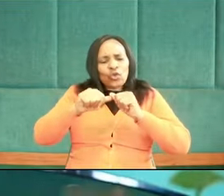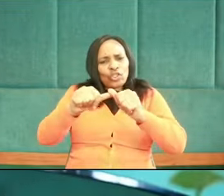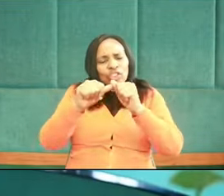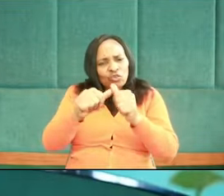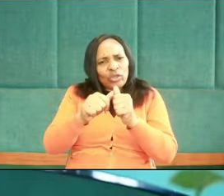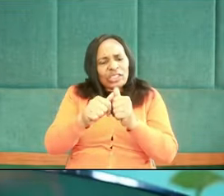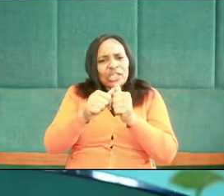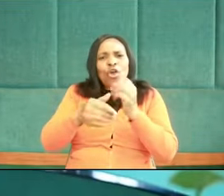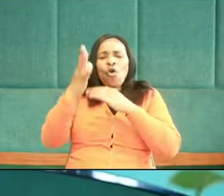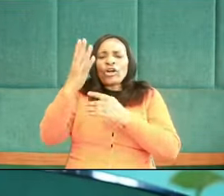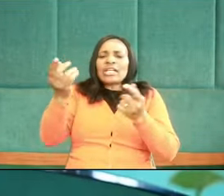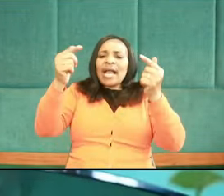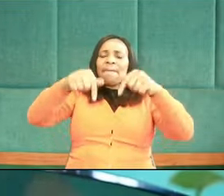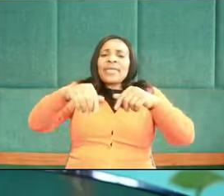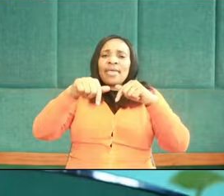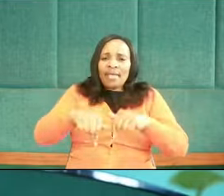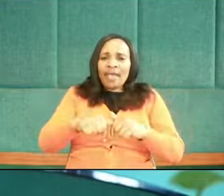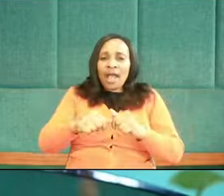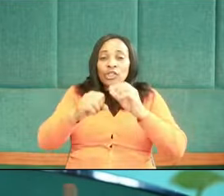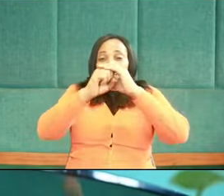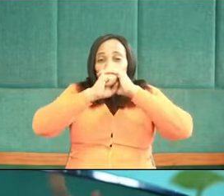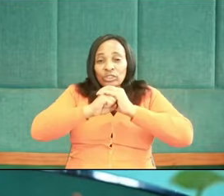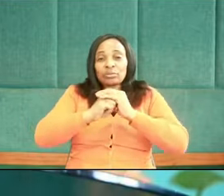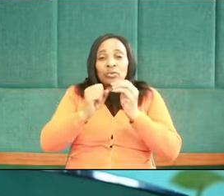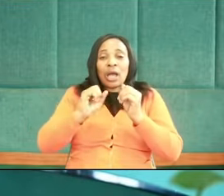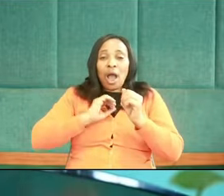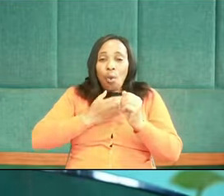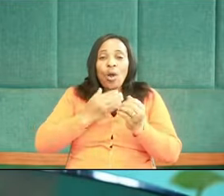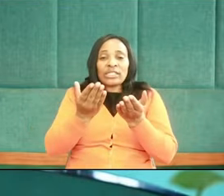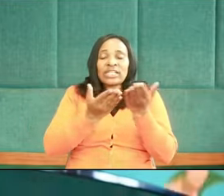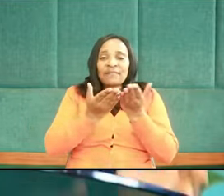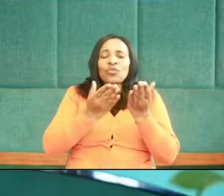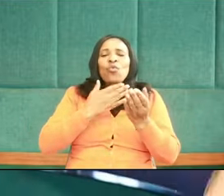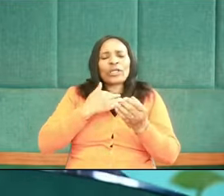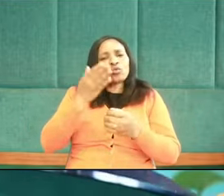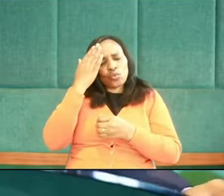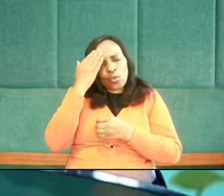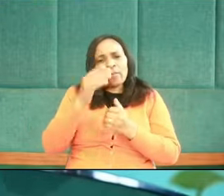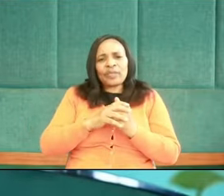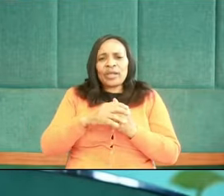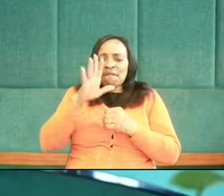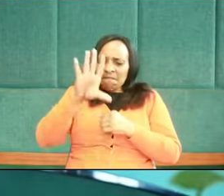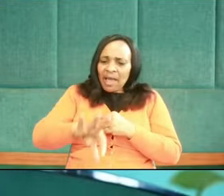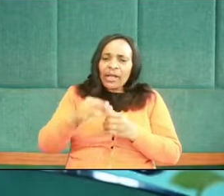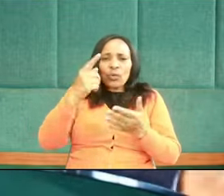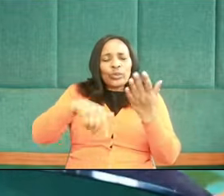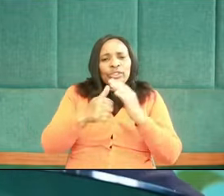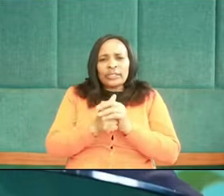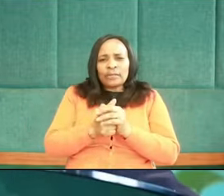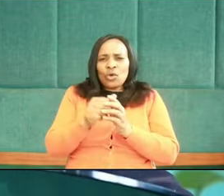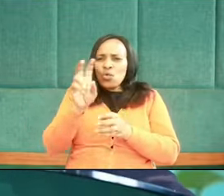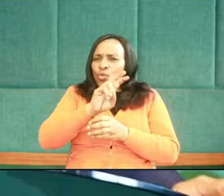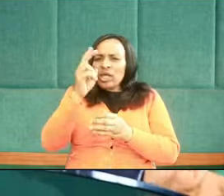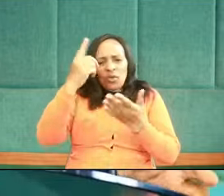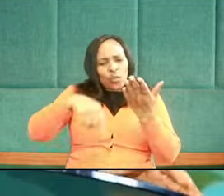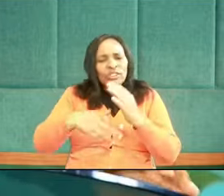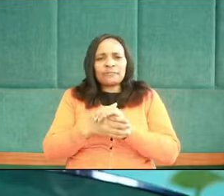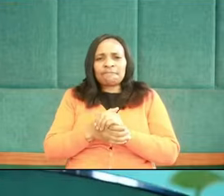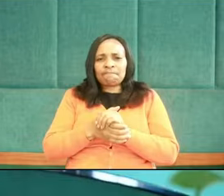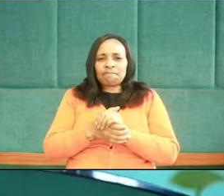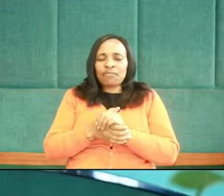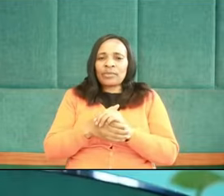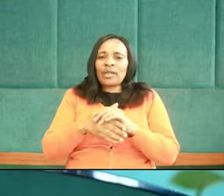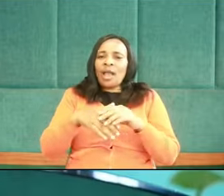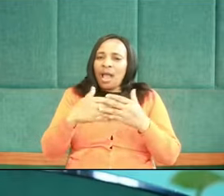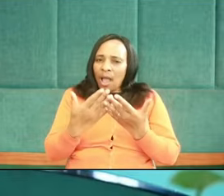to find? What is God consistently coming to our homes to find? What is he looking for? In other